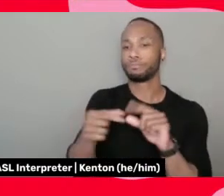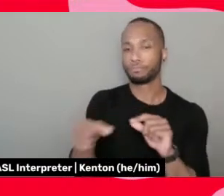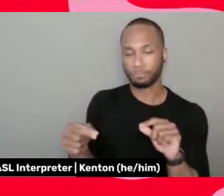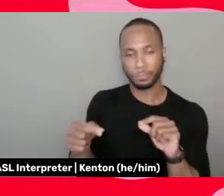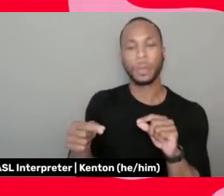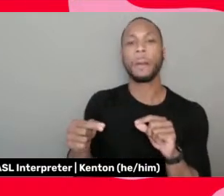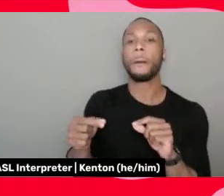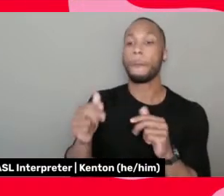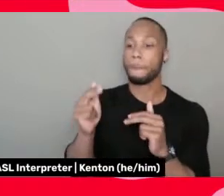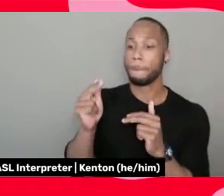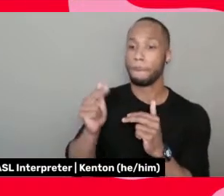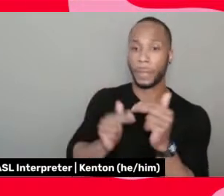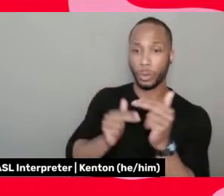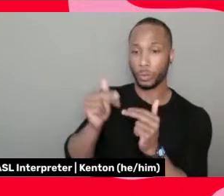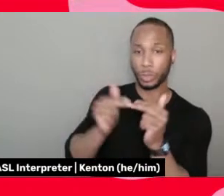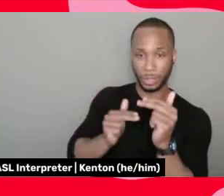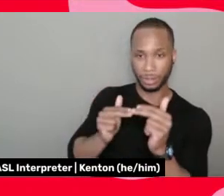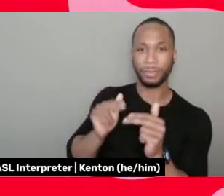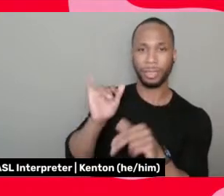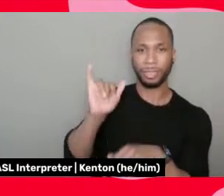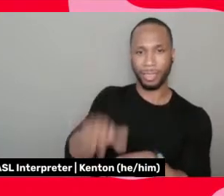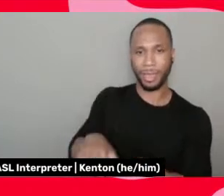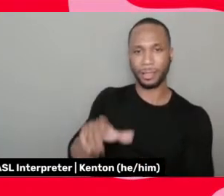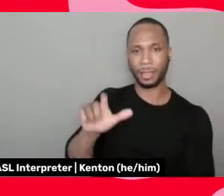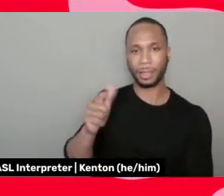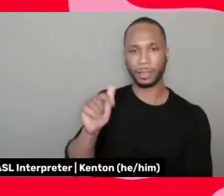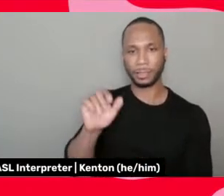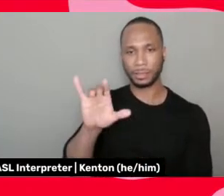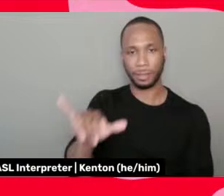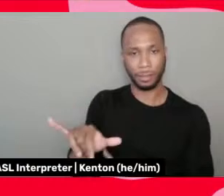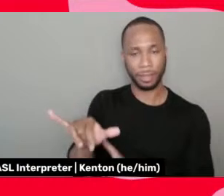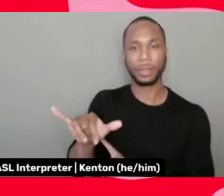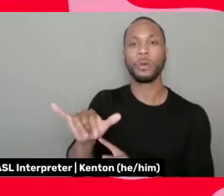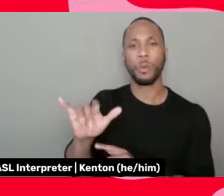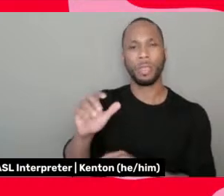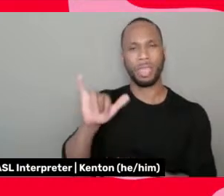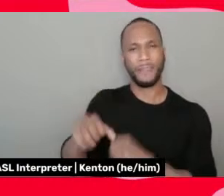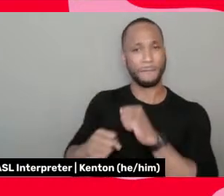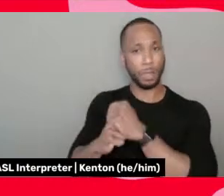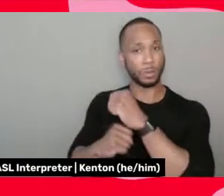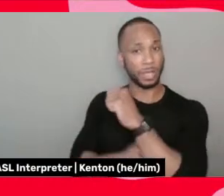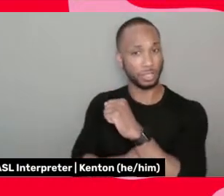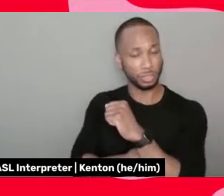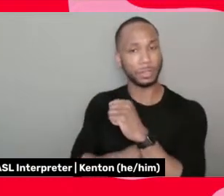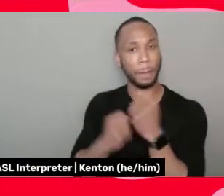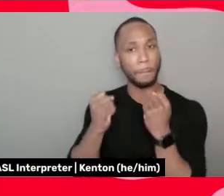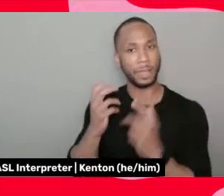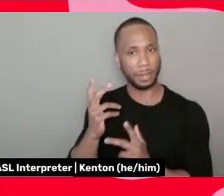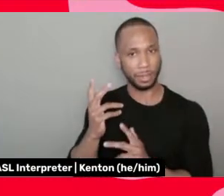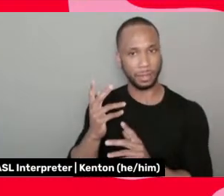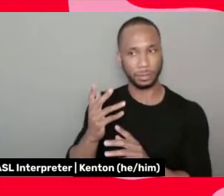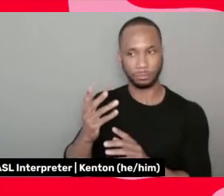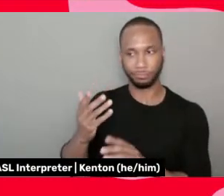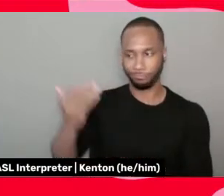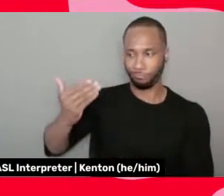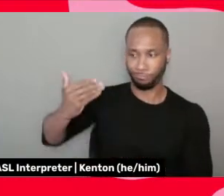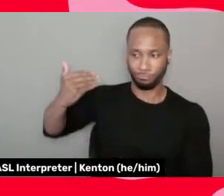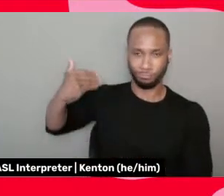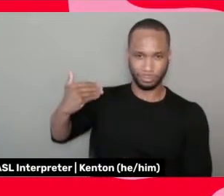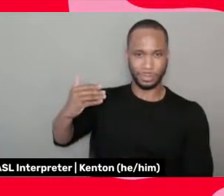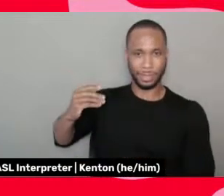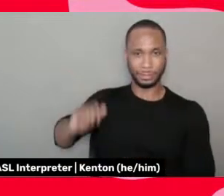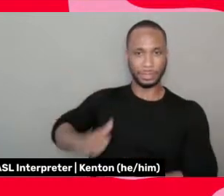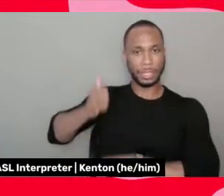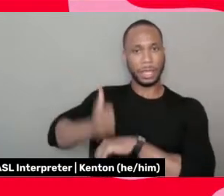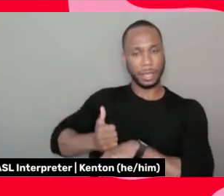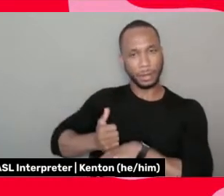building on the legacy or, or the, the foundation that many have come before us, have built for us, like